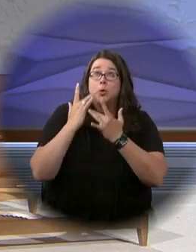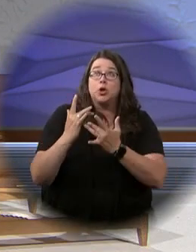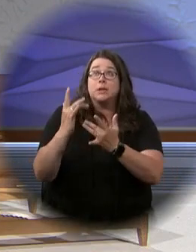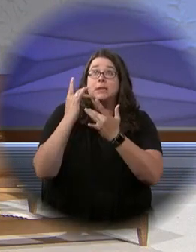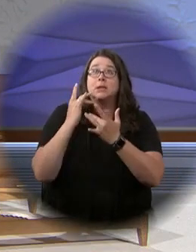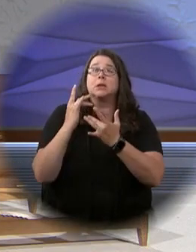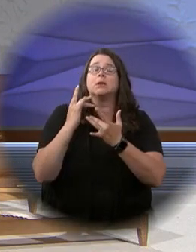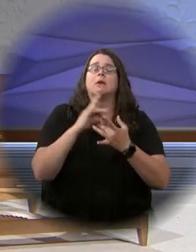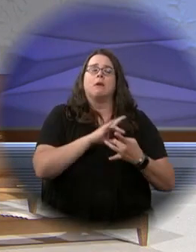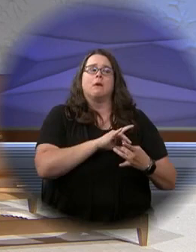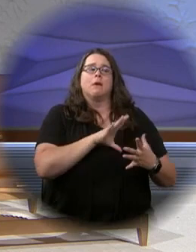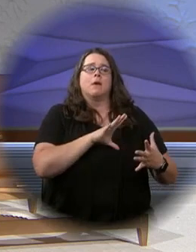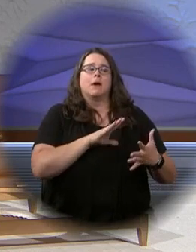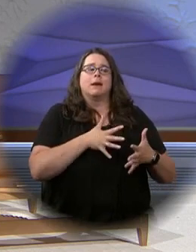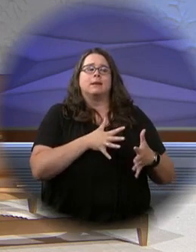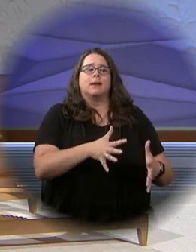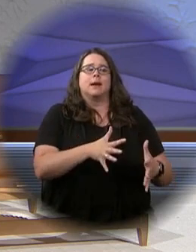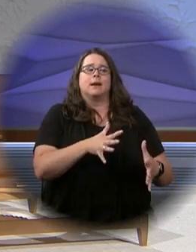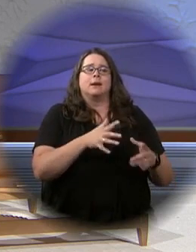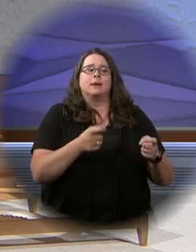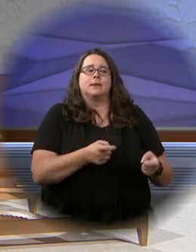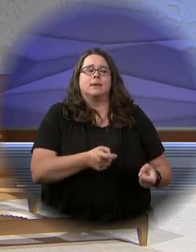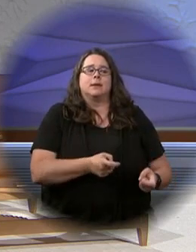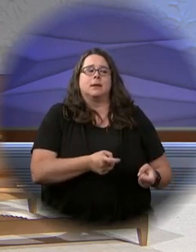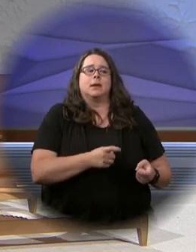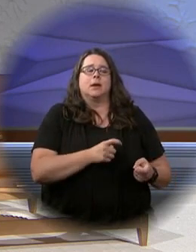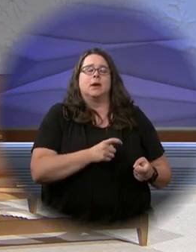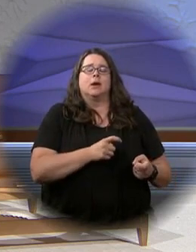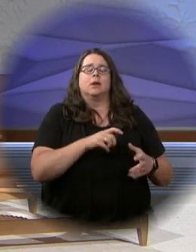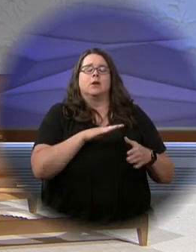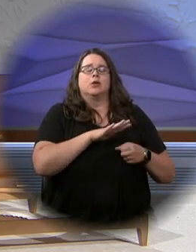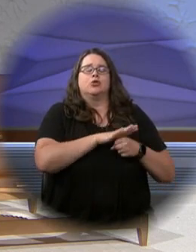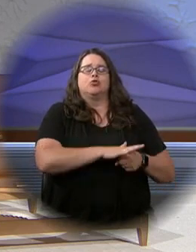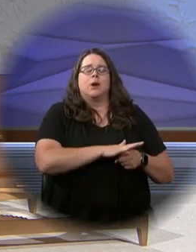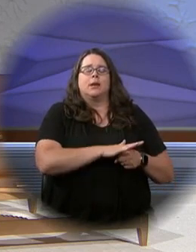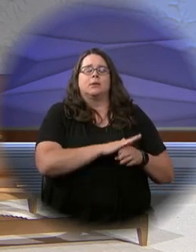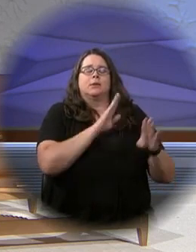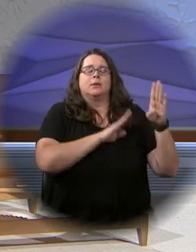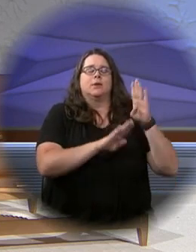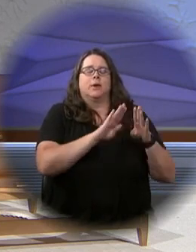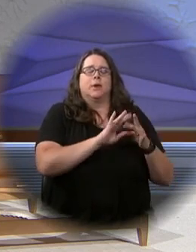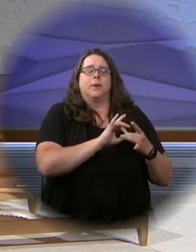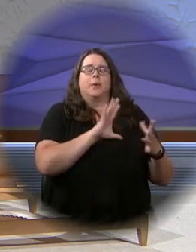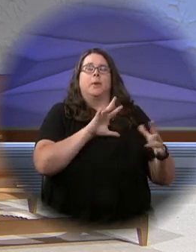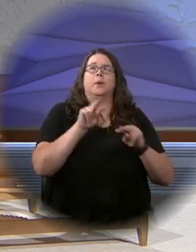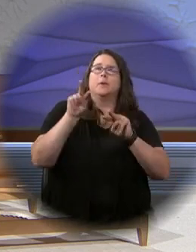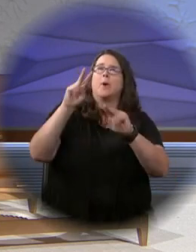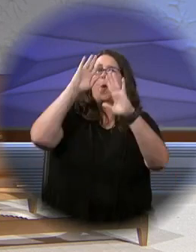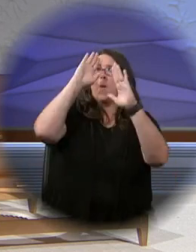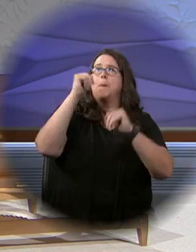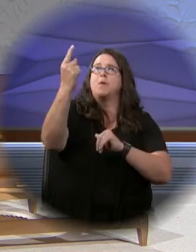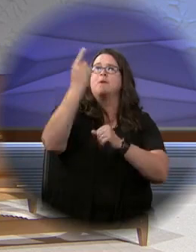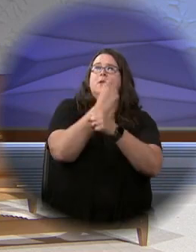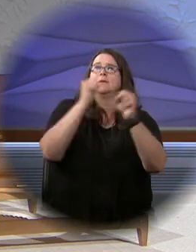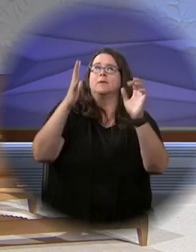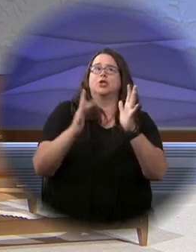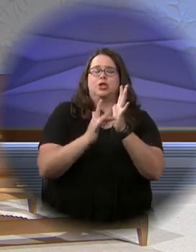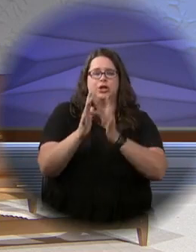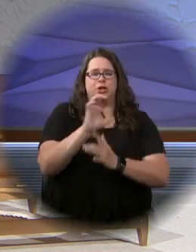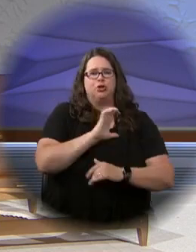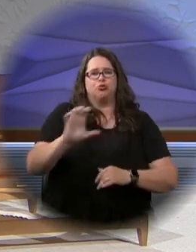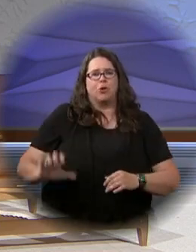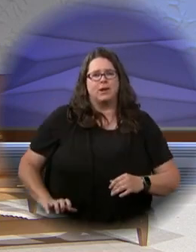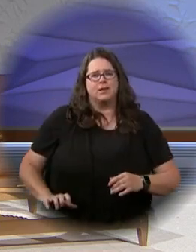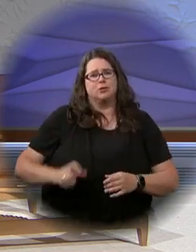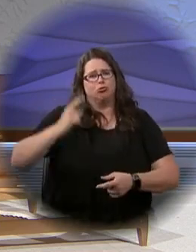mercy, we may be always free from sin, and safe from all distress, as we await the blessed hope, and the coming of our Savior,